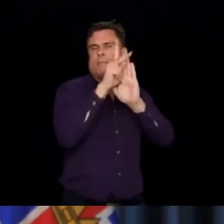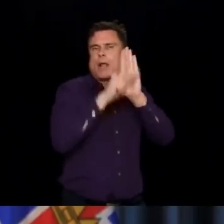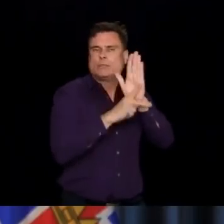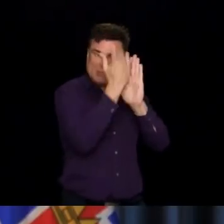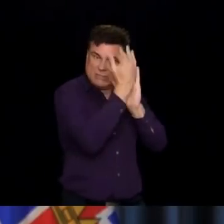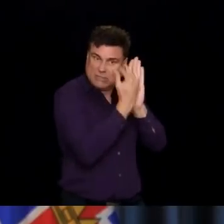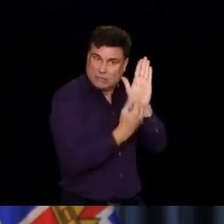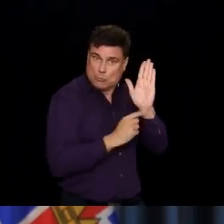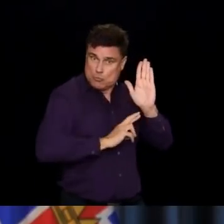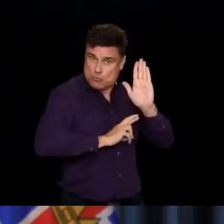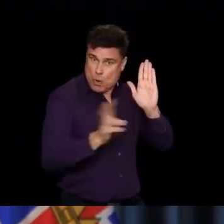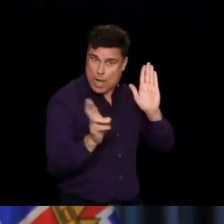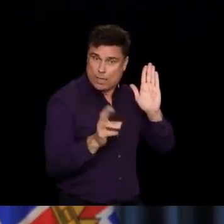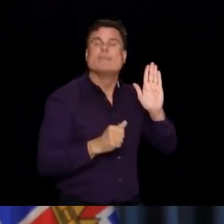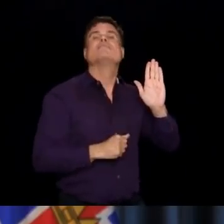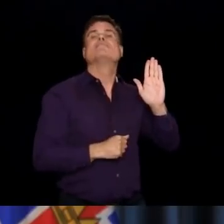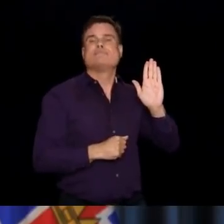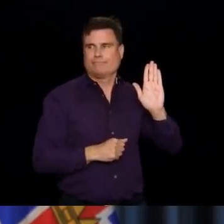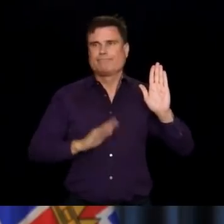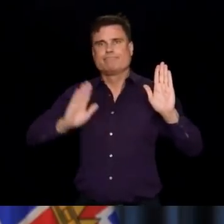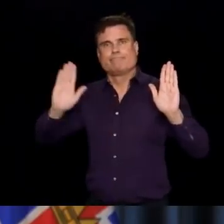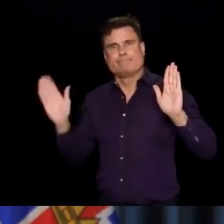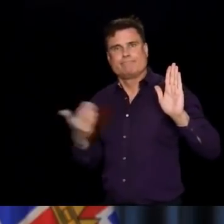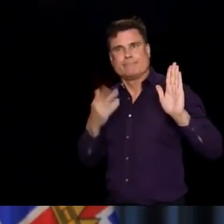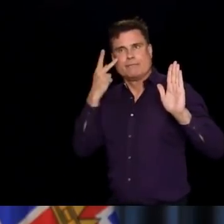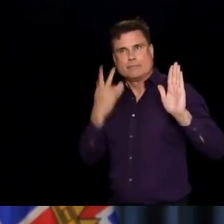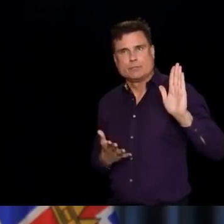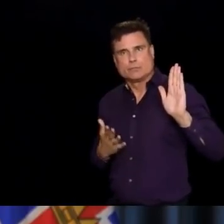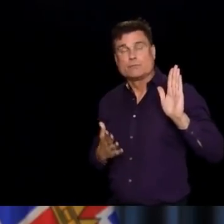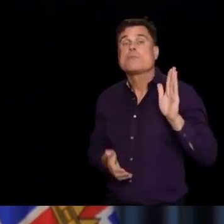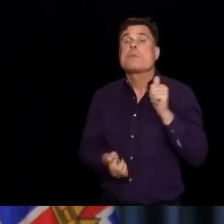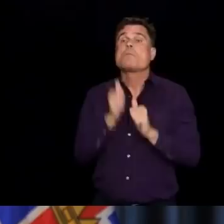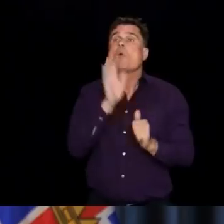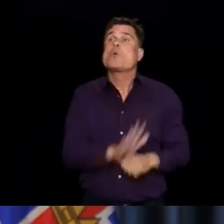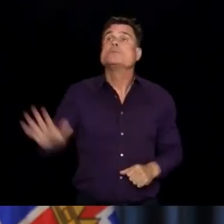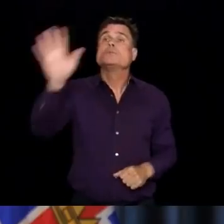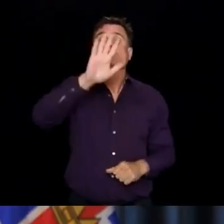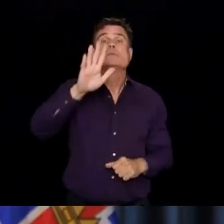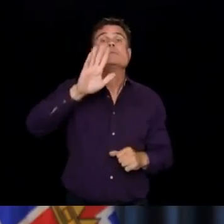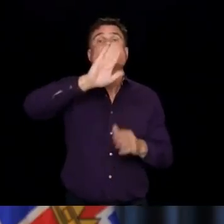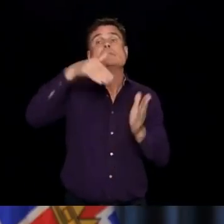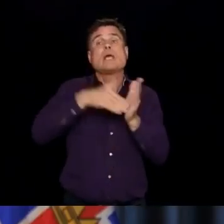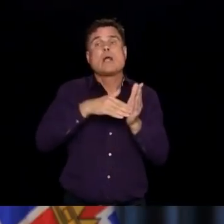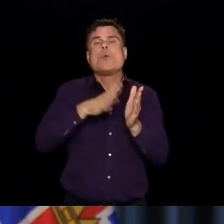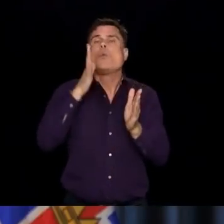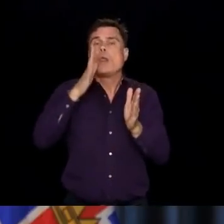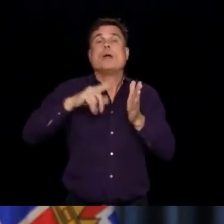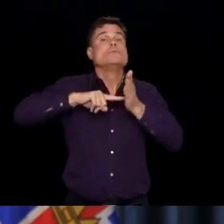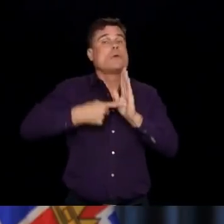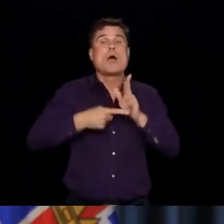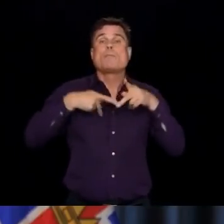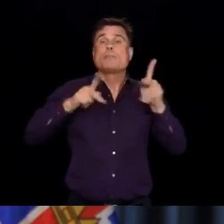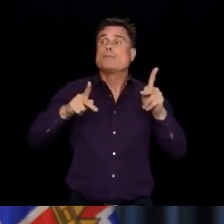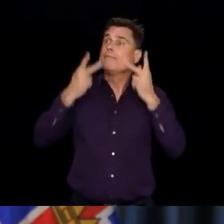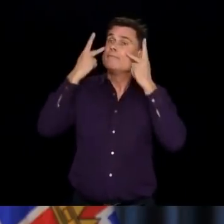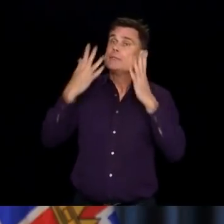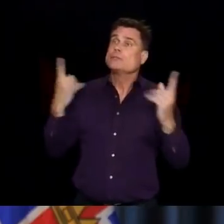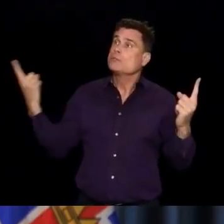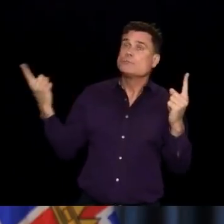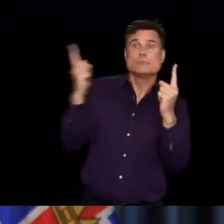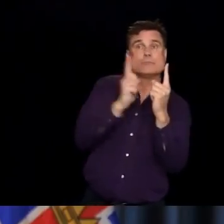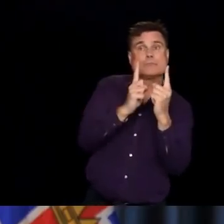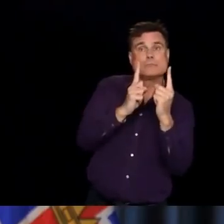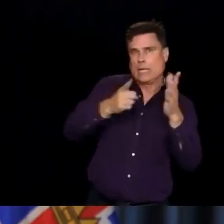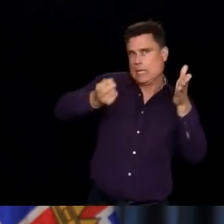facilities will start next week. It's important to remember that visitation may start sooner, as early